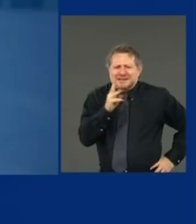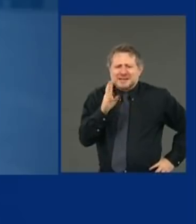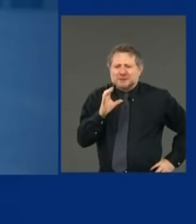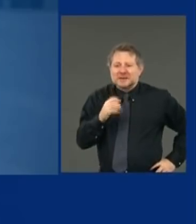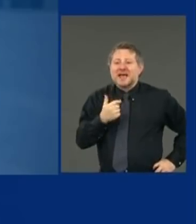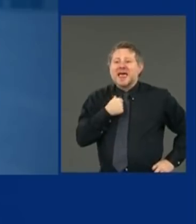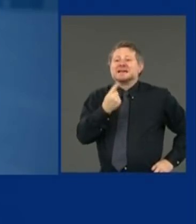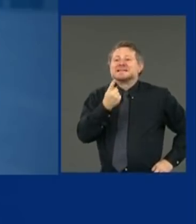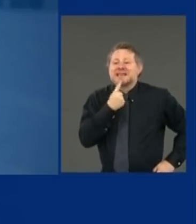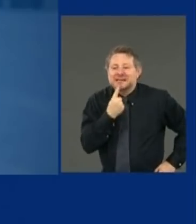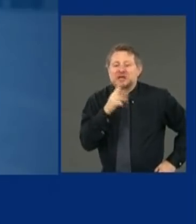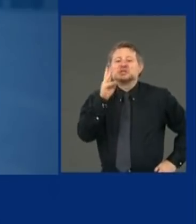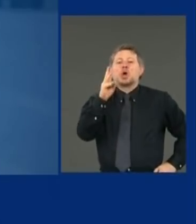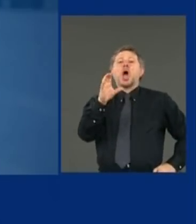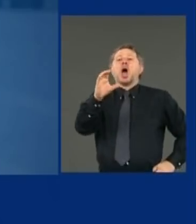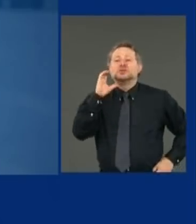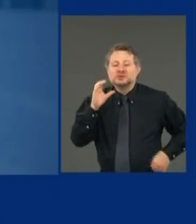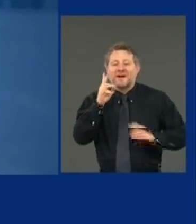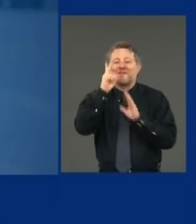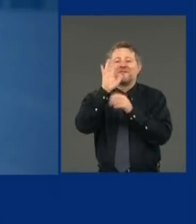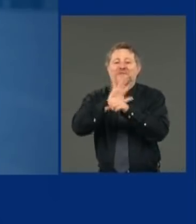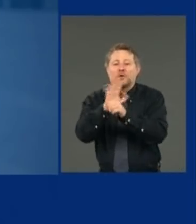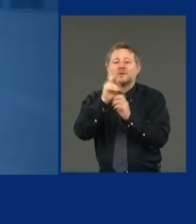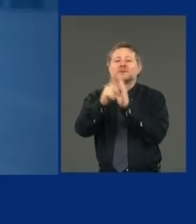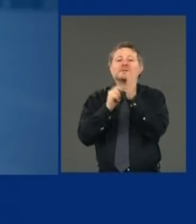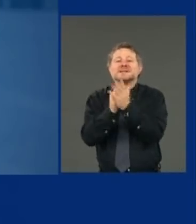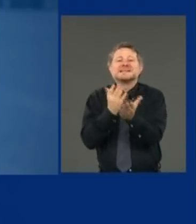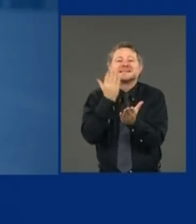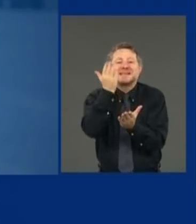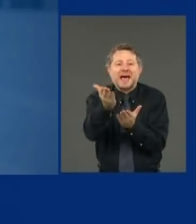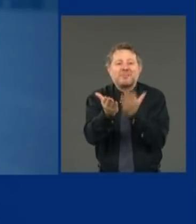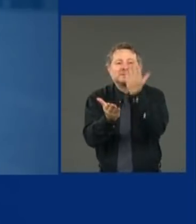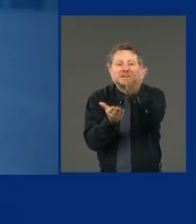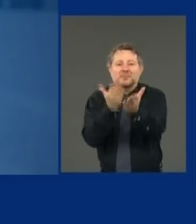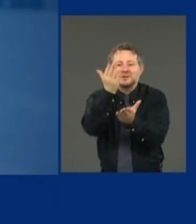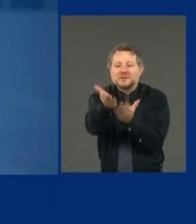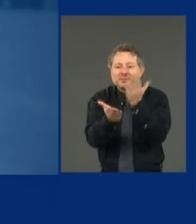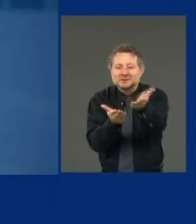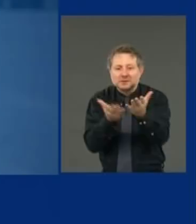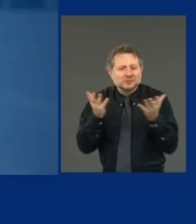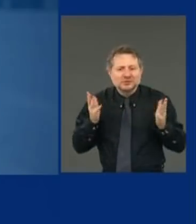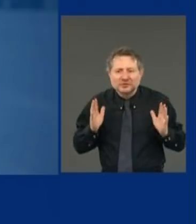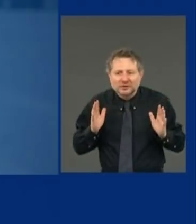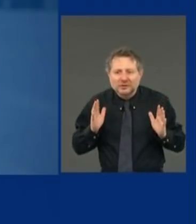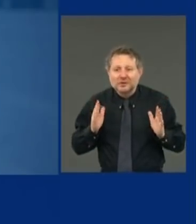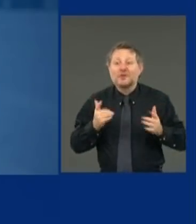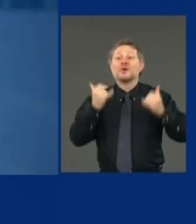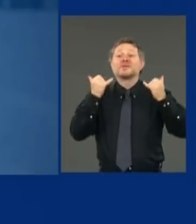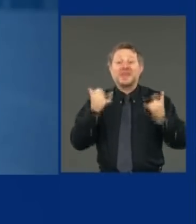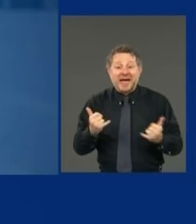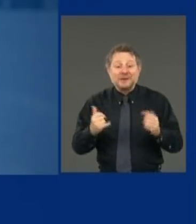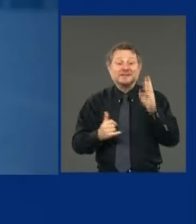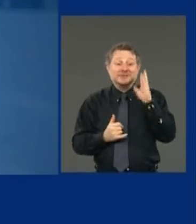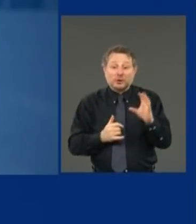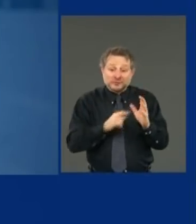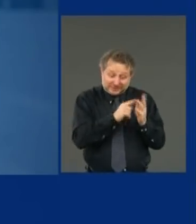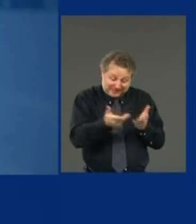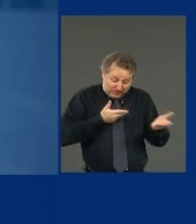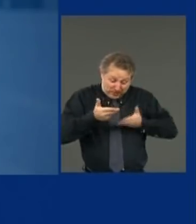600 people submitted videos. Of the 600 submissions,